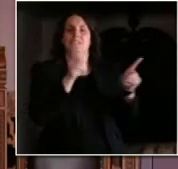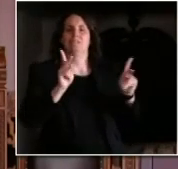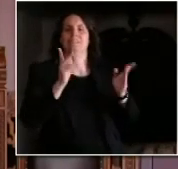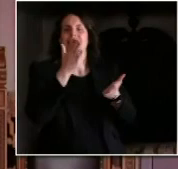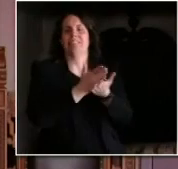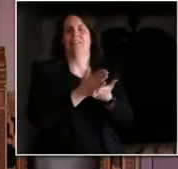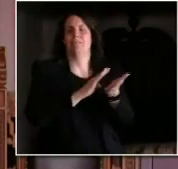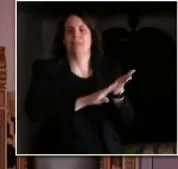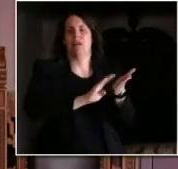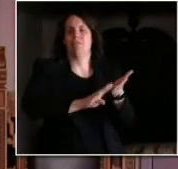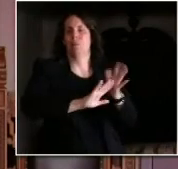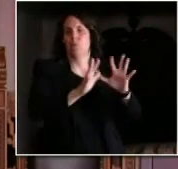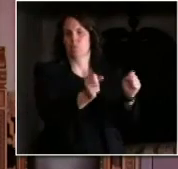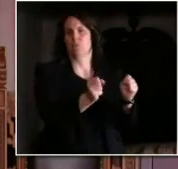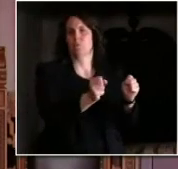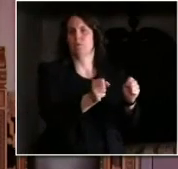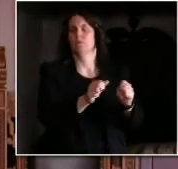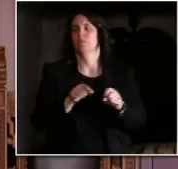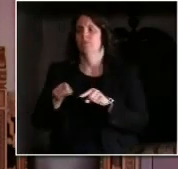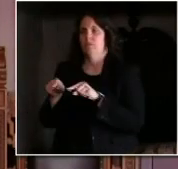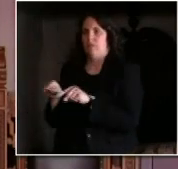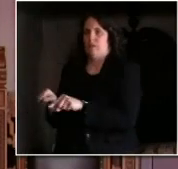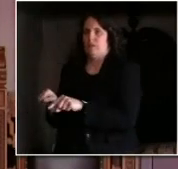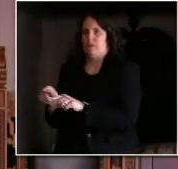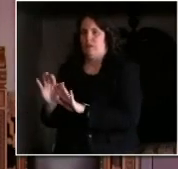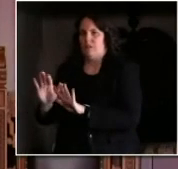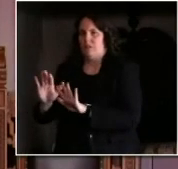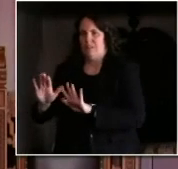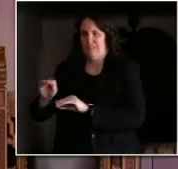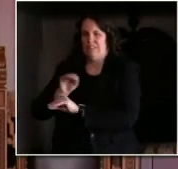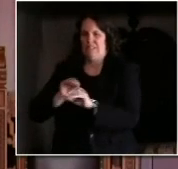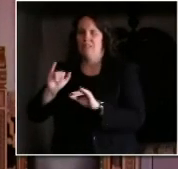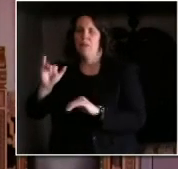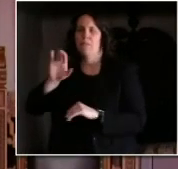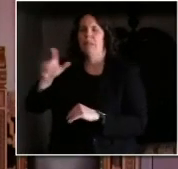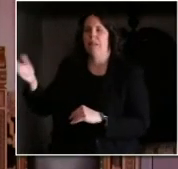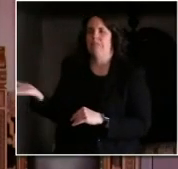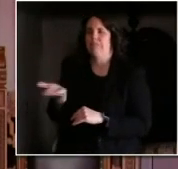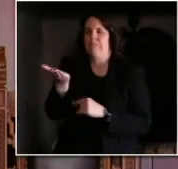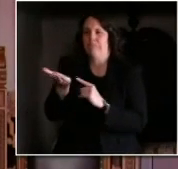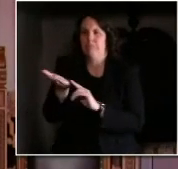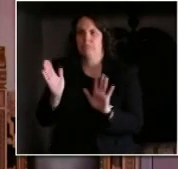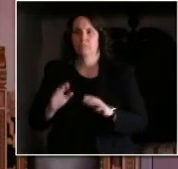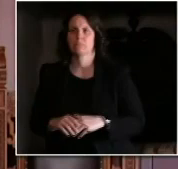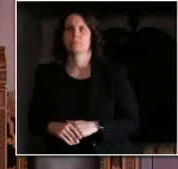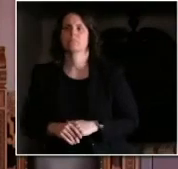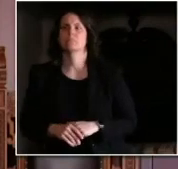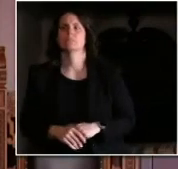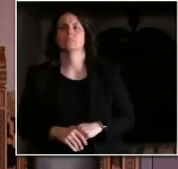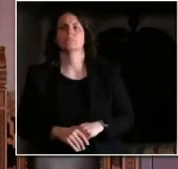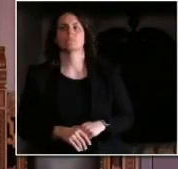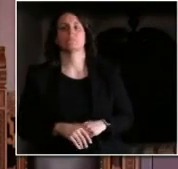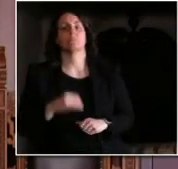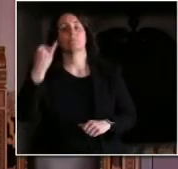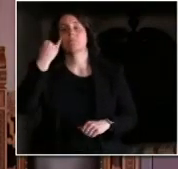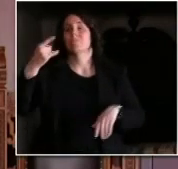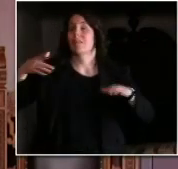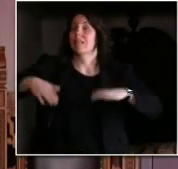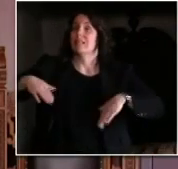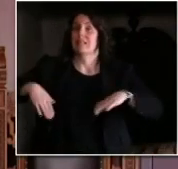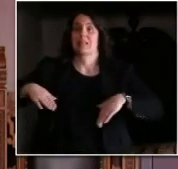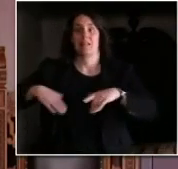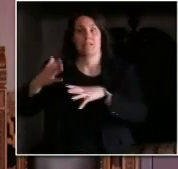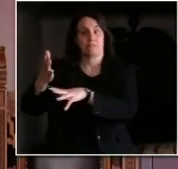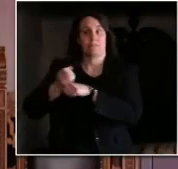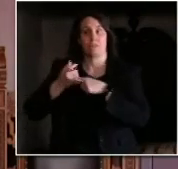that will be the case. The ones that have not got them, then they should get back on the horn